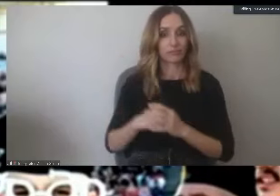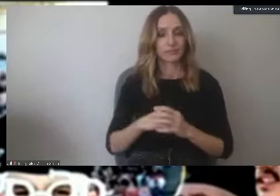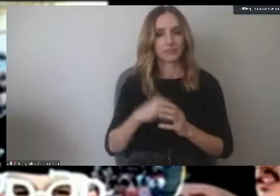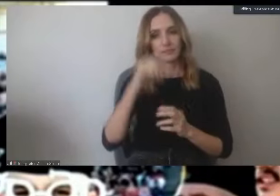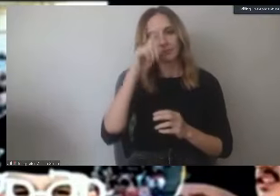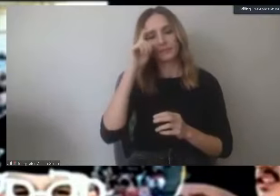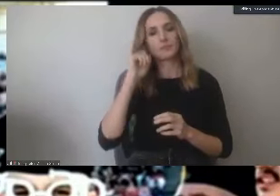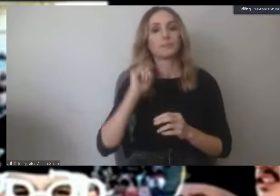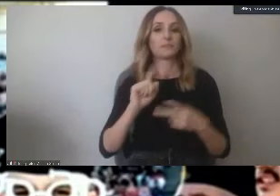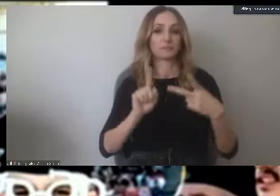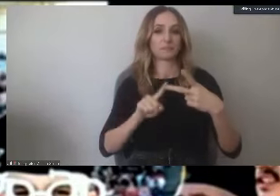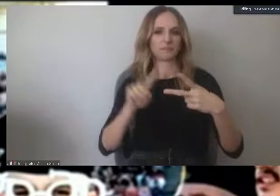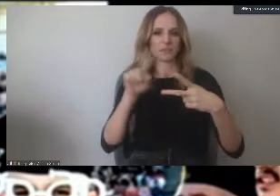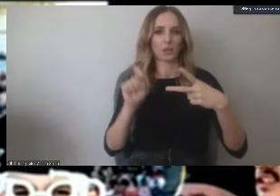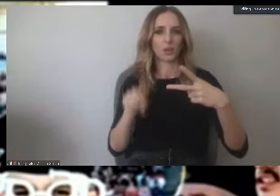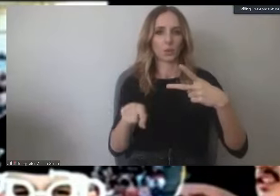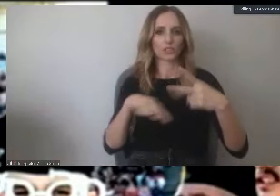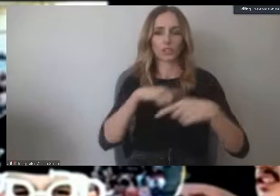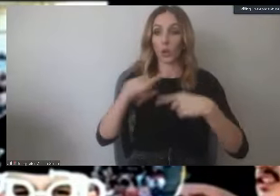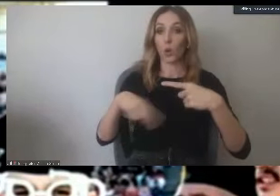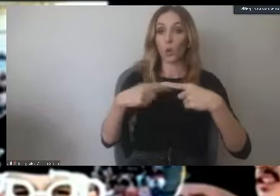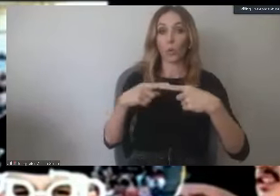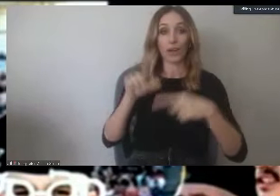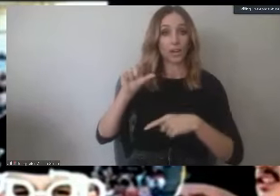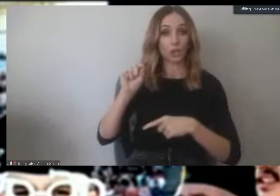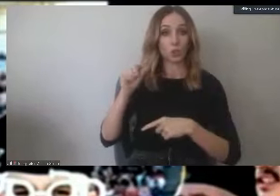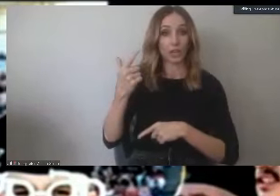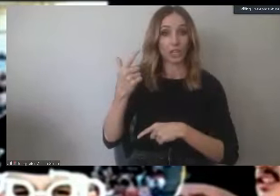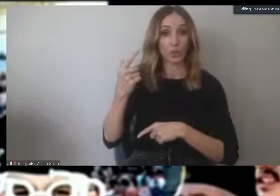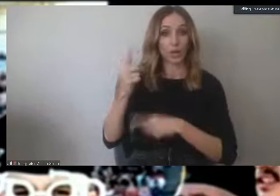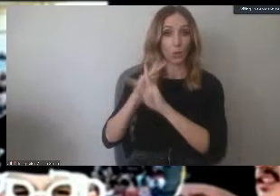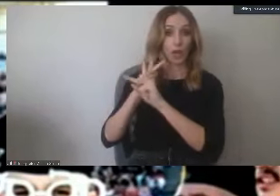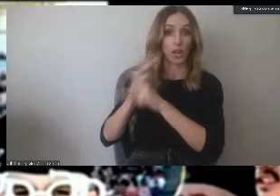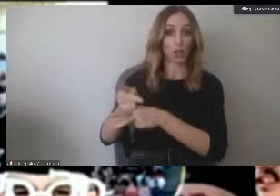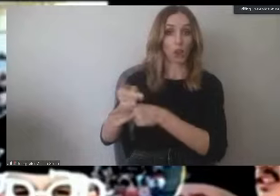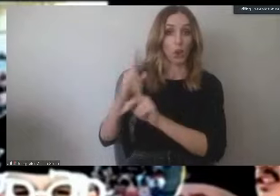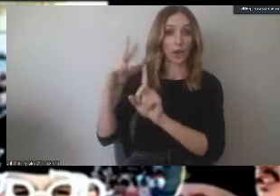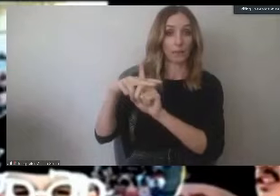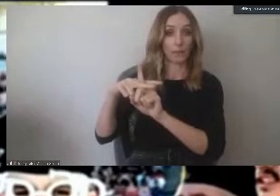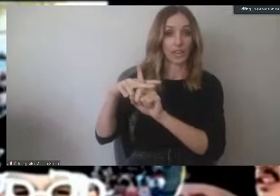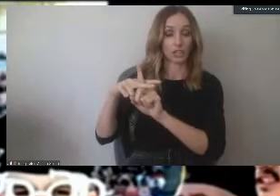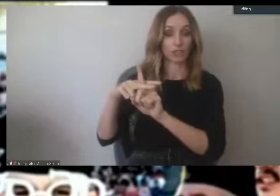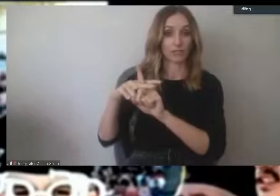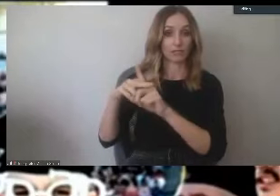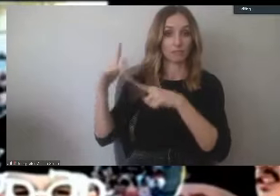Then the next question is, when will the 2021 loan application be available?